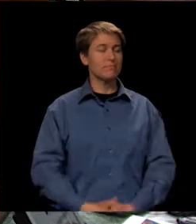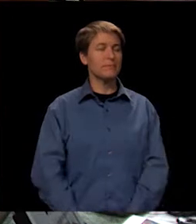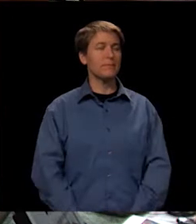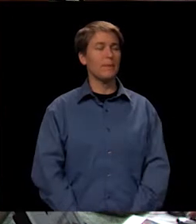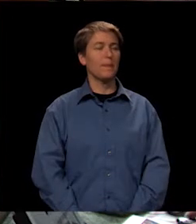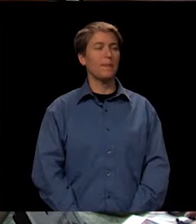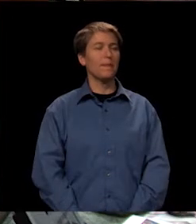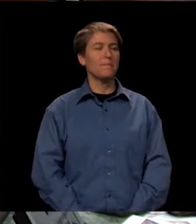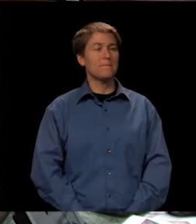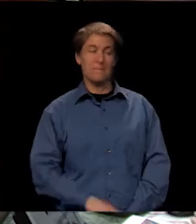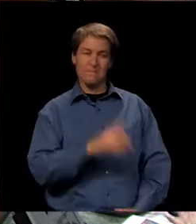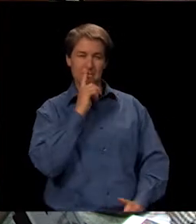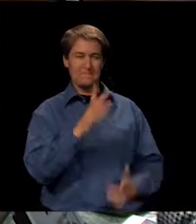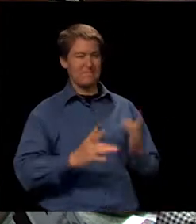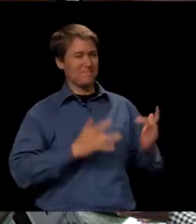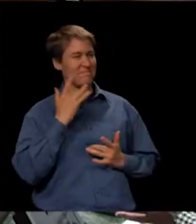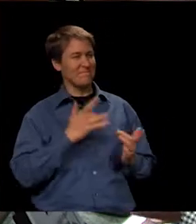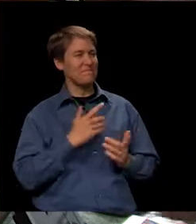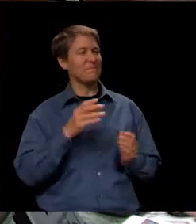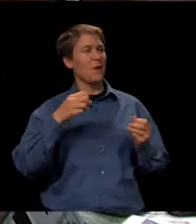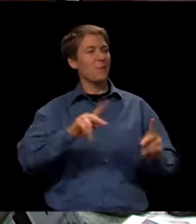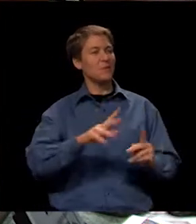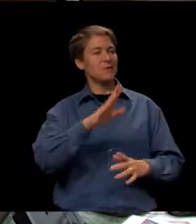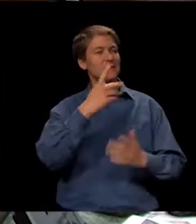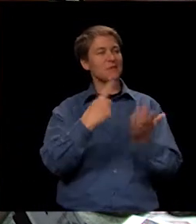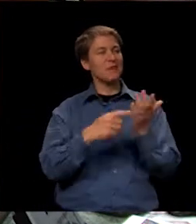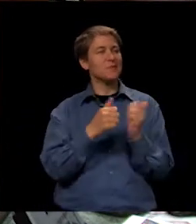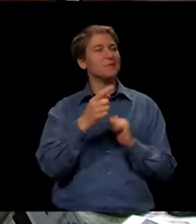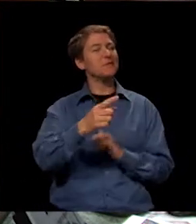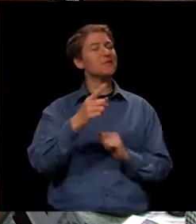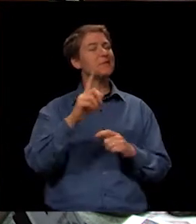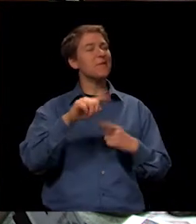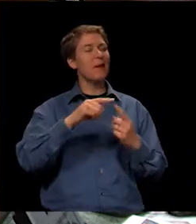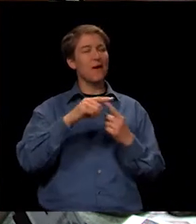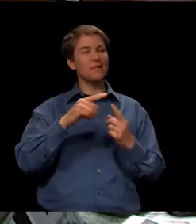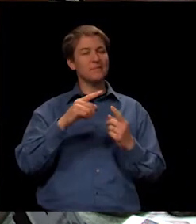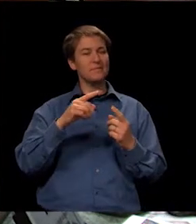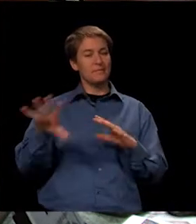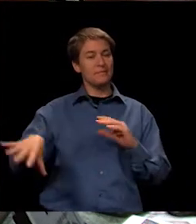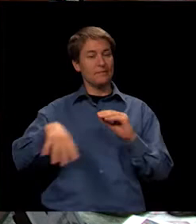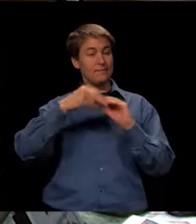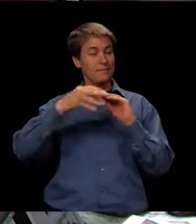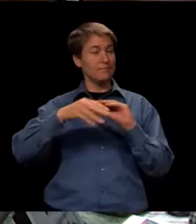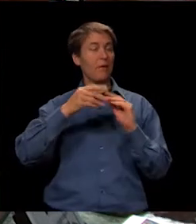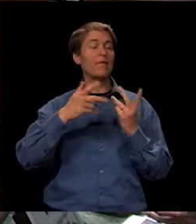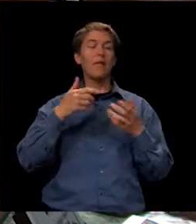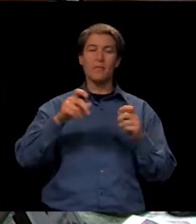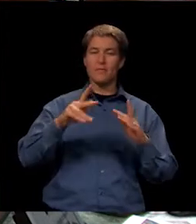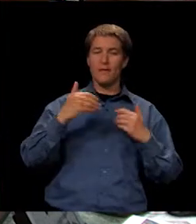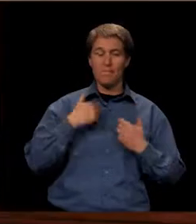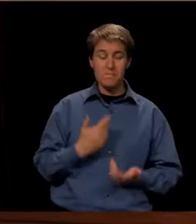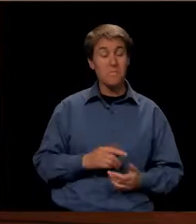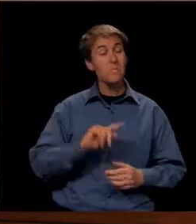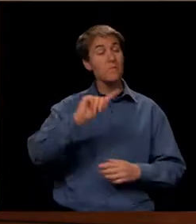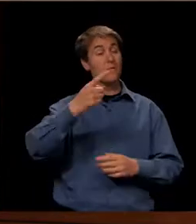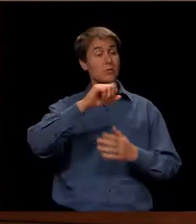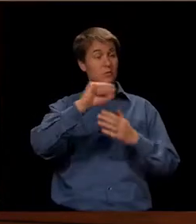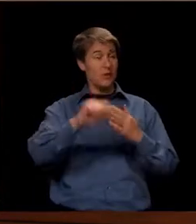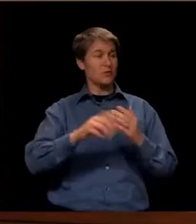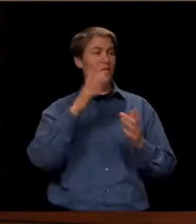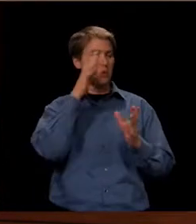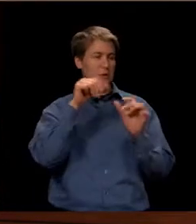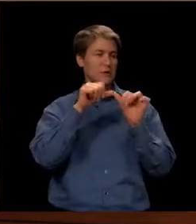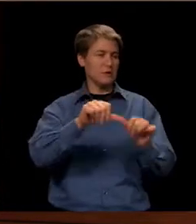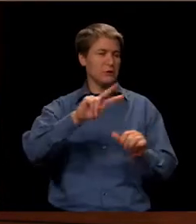I'm really thrilled to have the opportunity to talk with you a little bit about the expansion, the opportunities that we've had first semester and will continue second